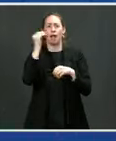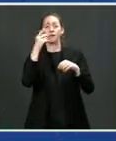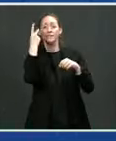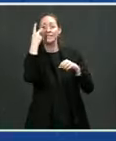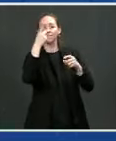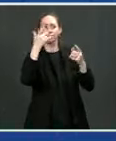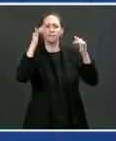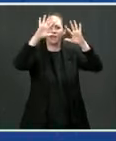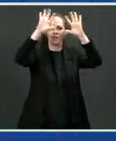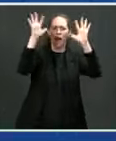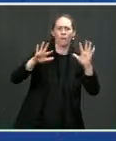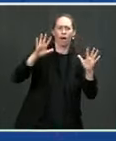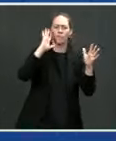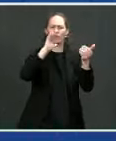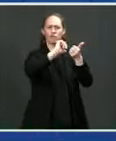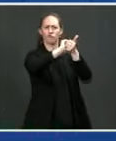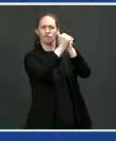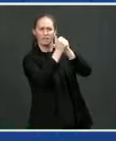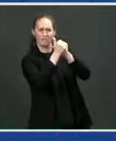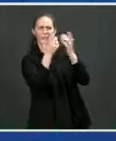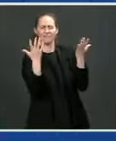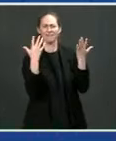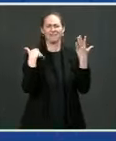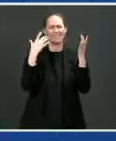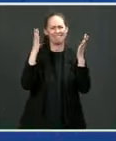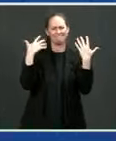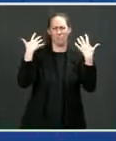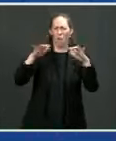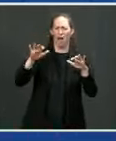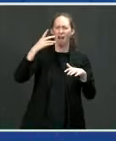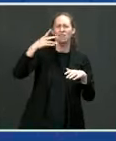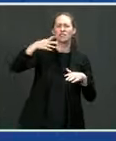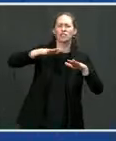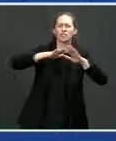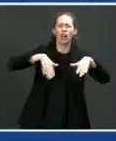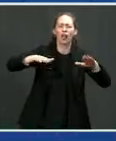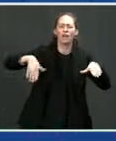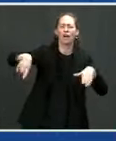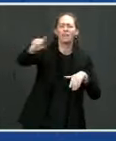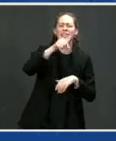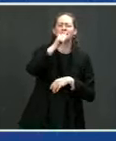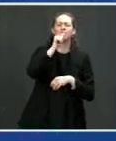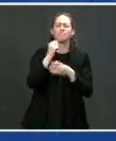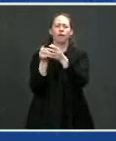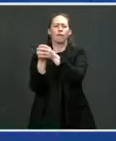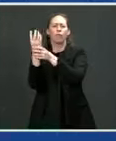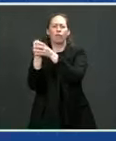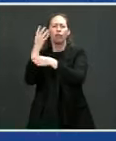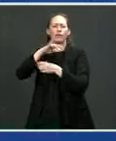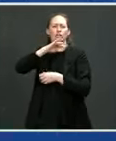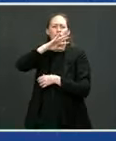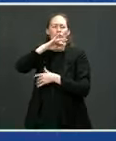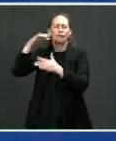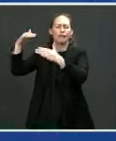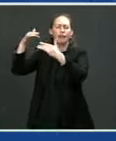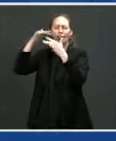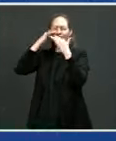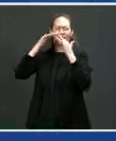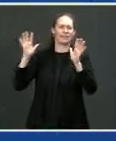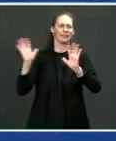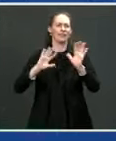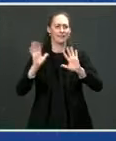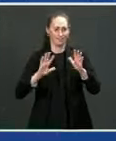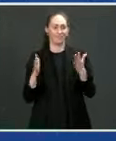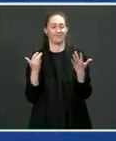that we and our children breathe. So to kick us off in that tour in this building that you see right here on the map